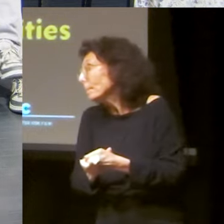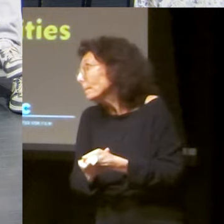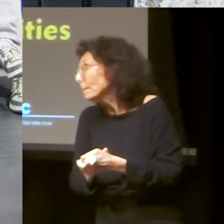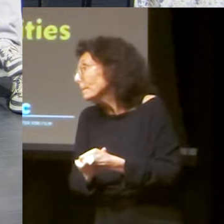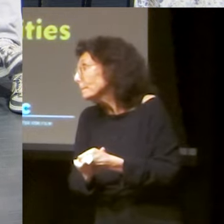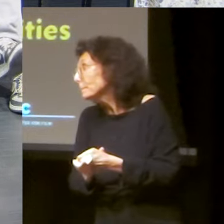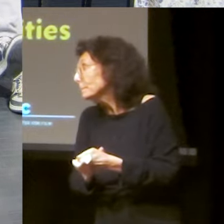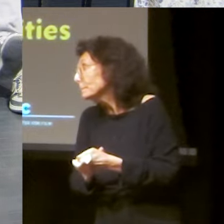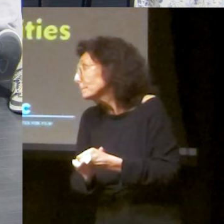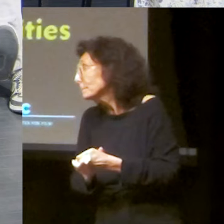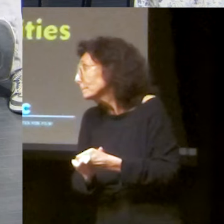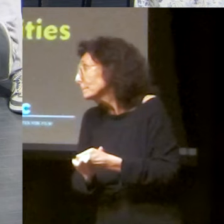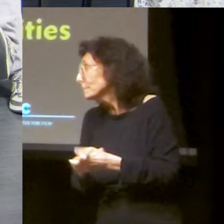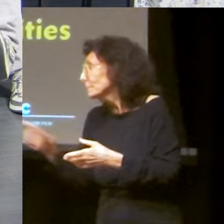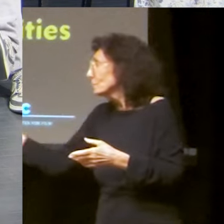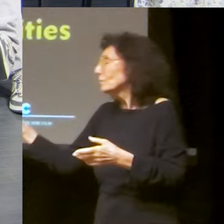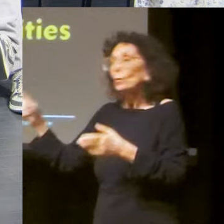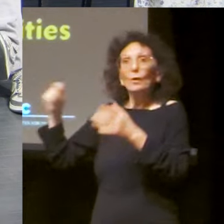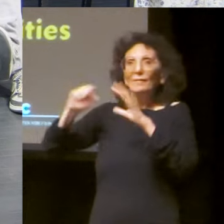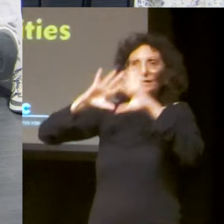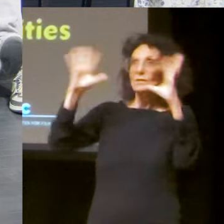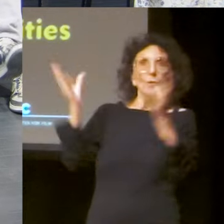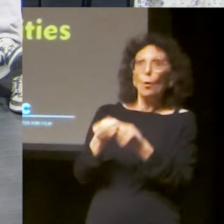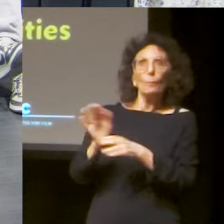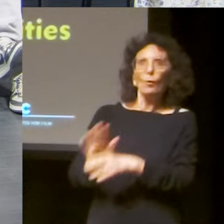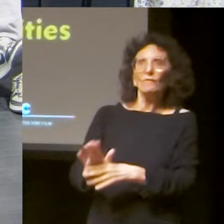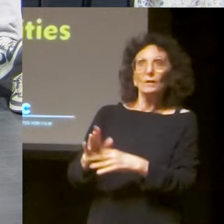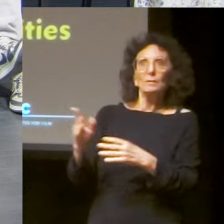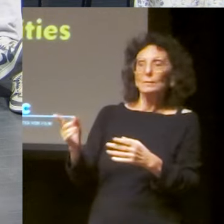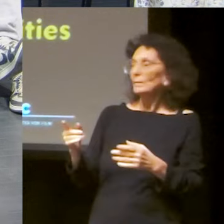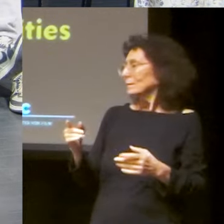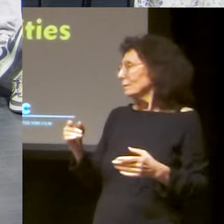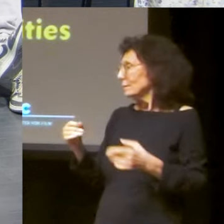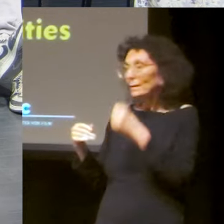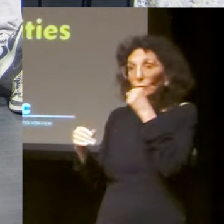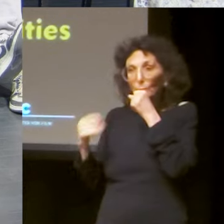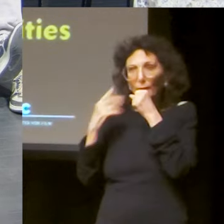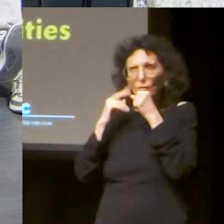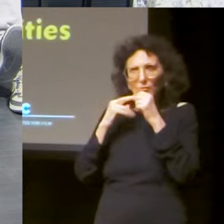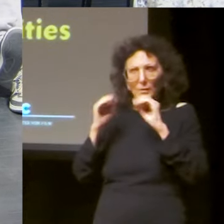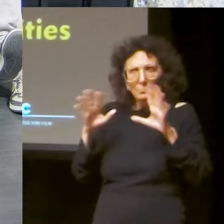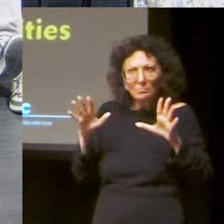Did it? And if so, did that impact, you know, your approach and in what ways?